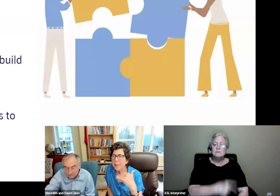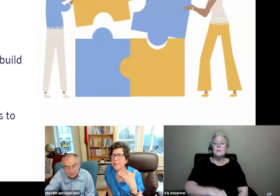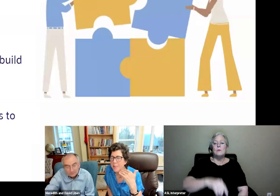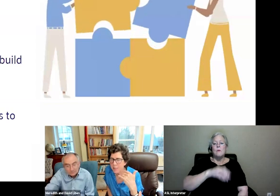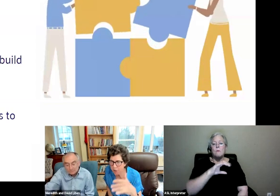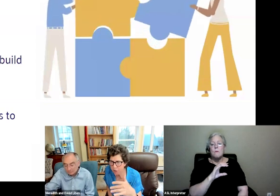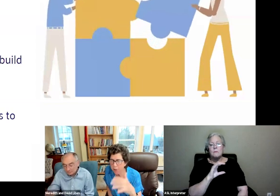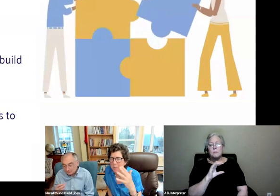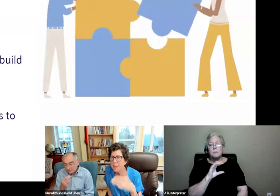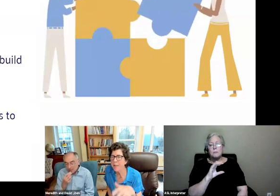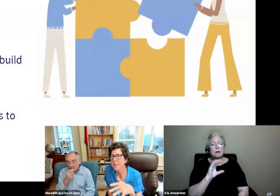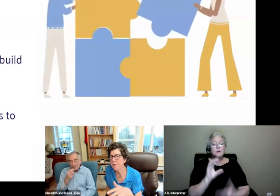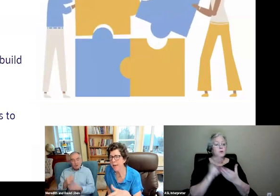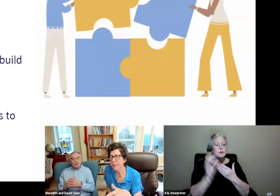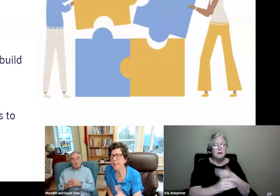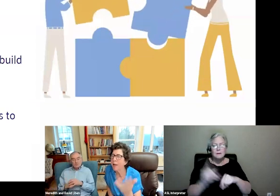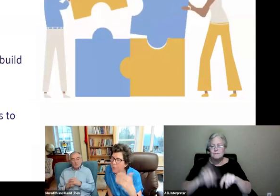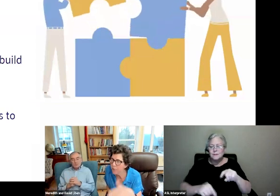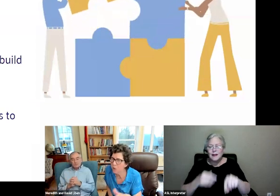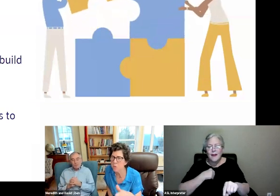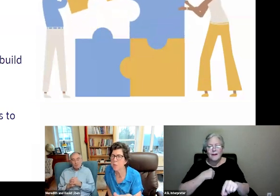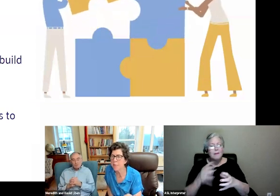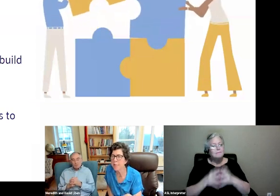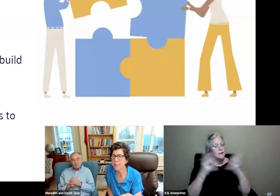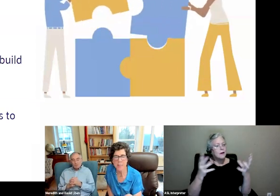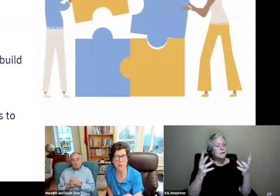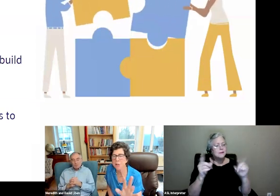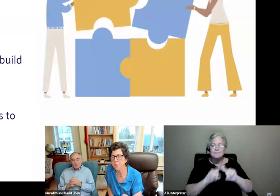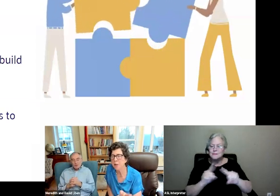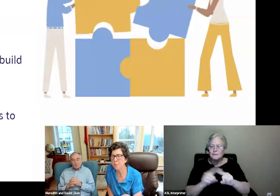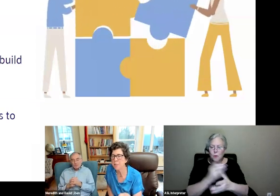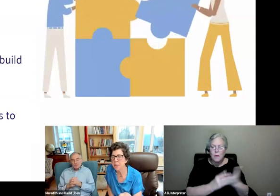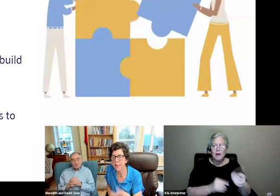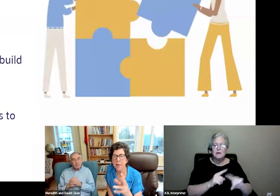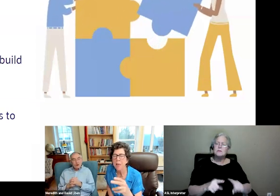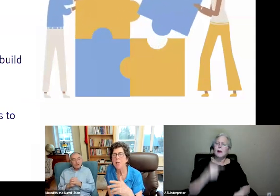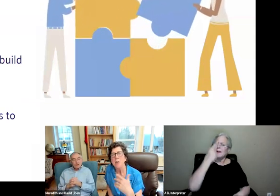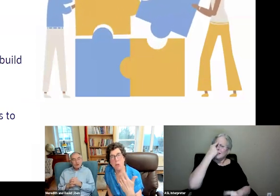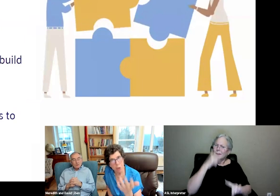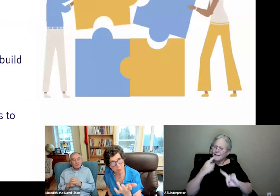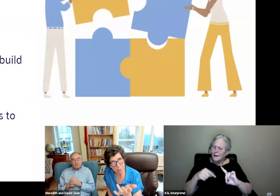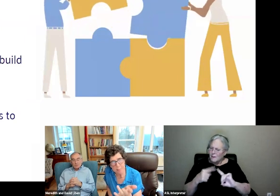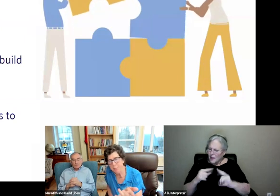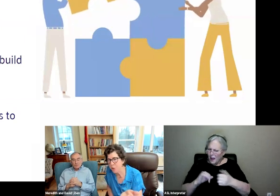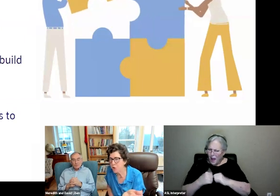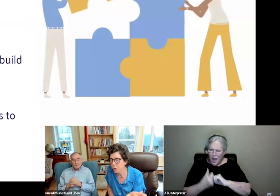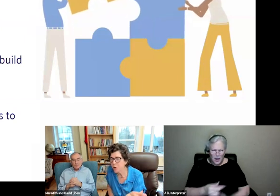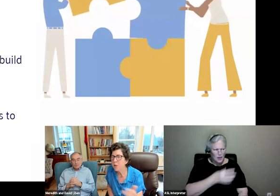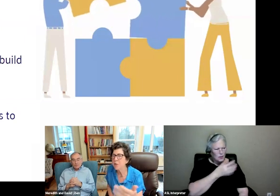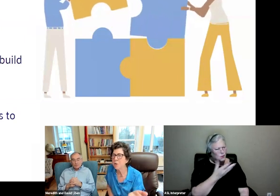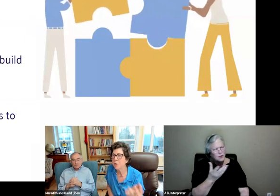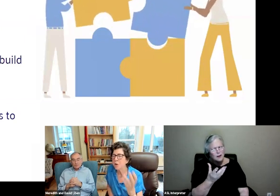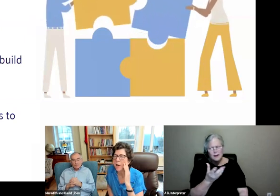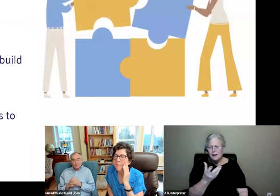but consider the ease of enacting it. How many years will it take to get teachers up to speed? Do you have 40% teacher